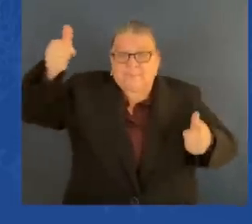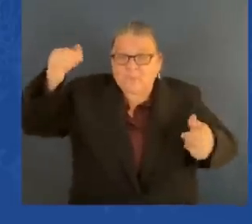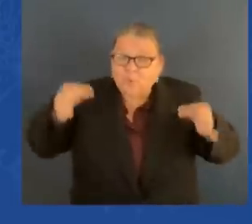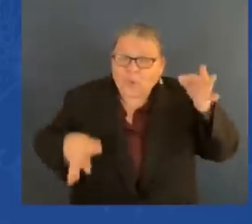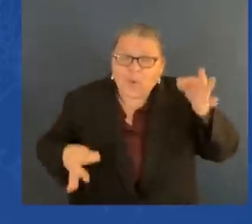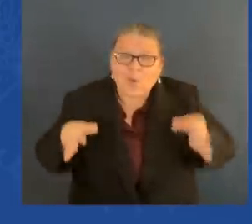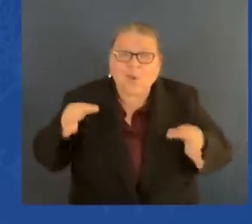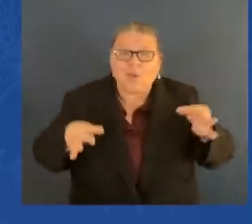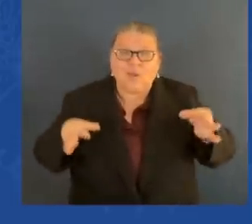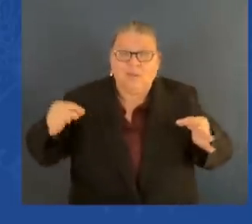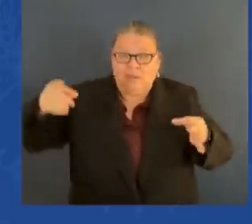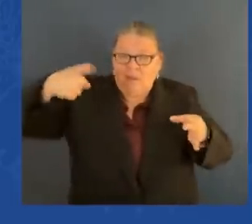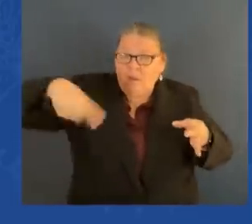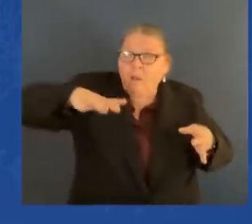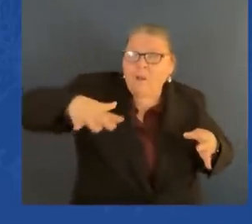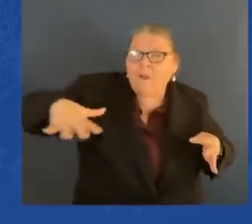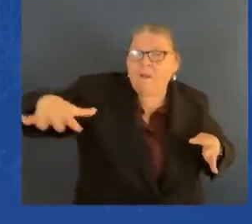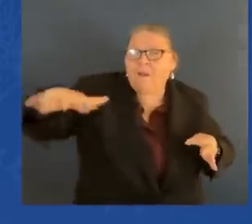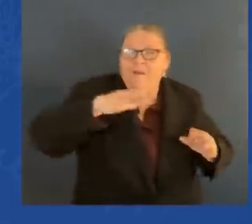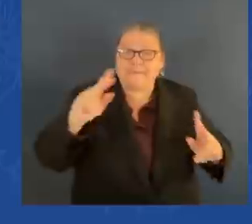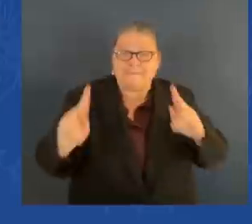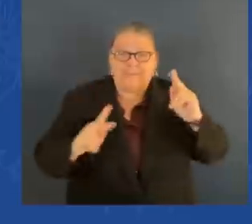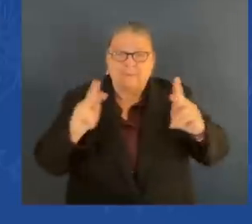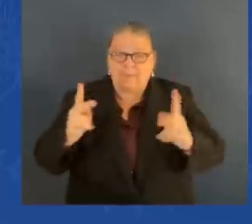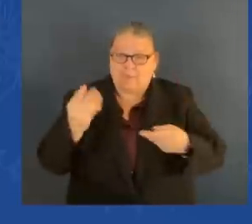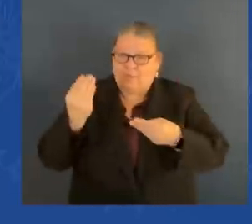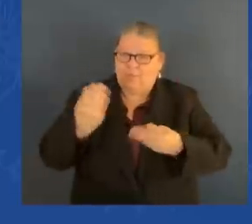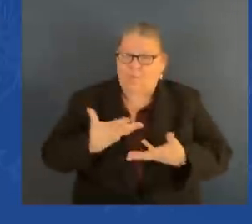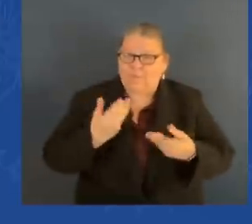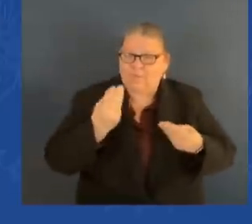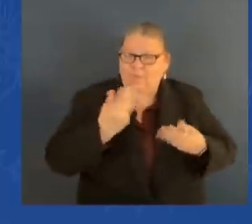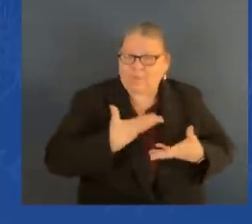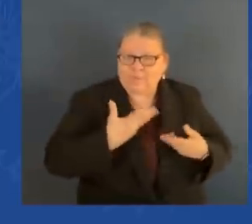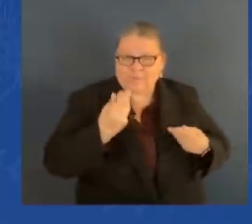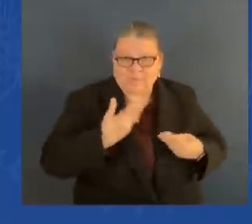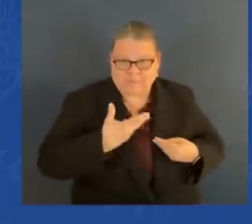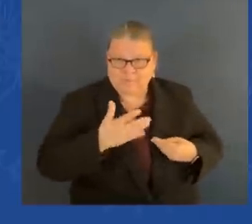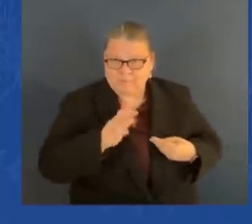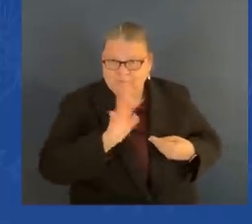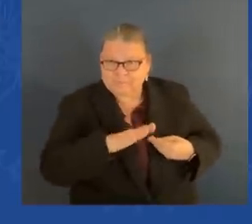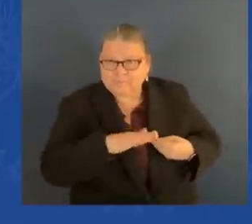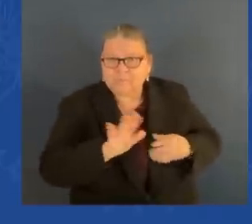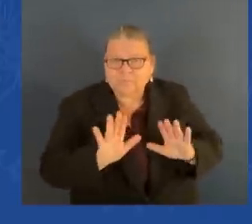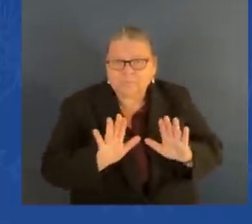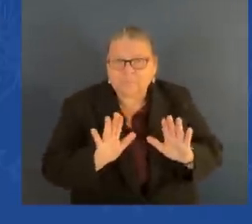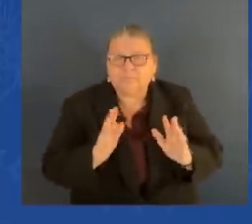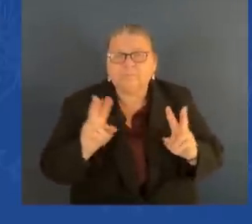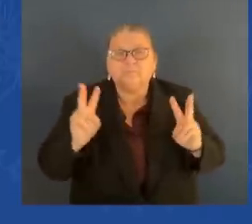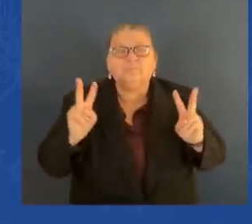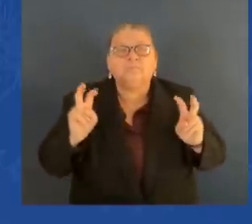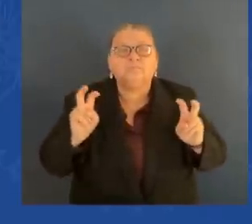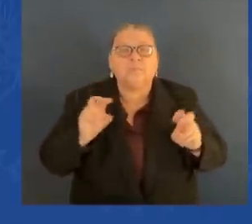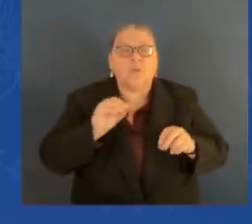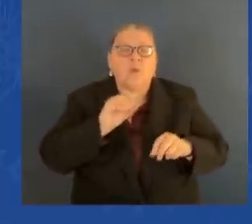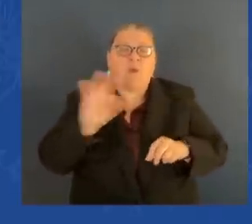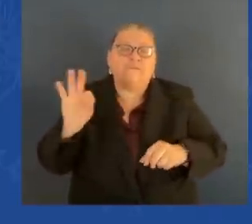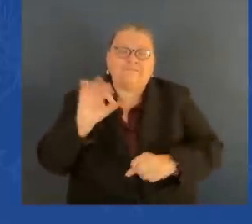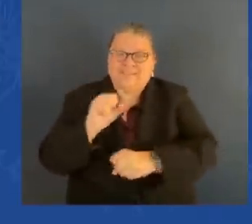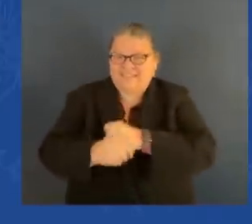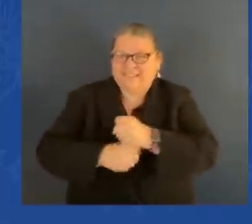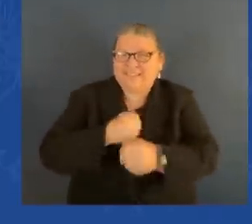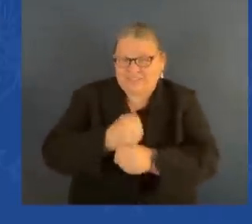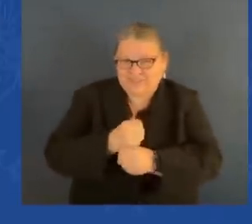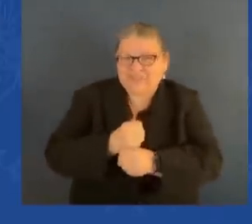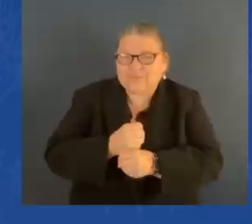and offered a convention. I'll never forget how classic it was. I was — it was a break in the convention